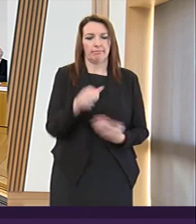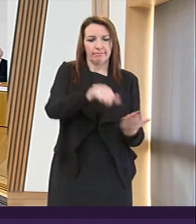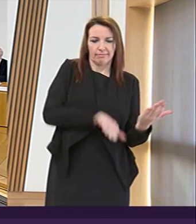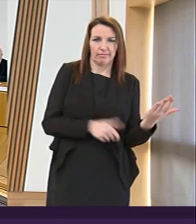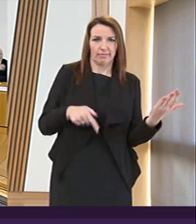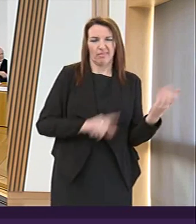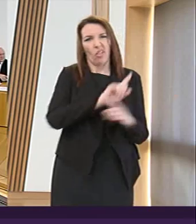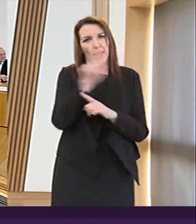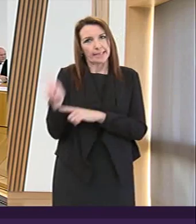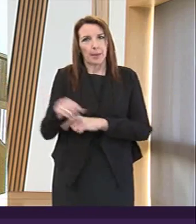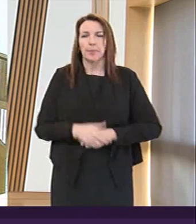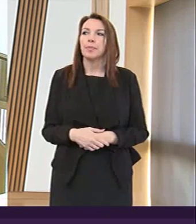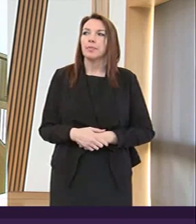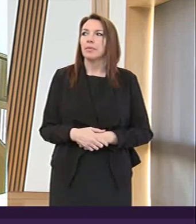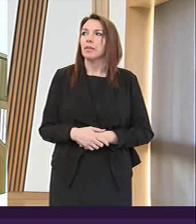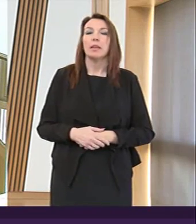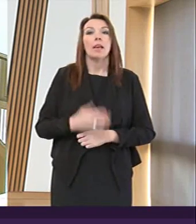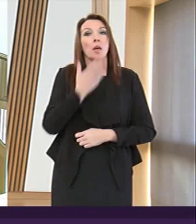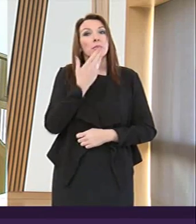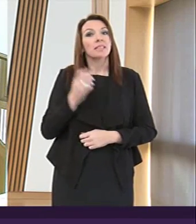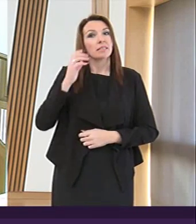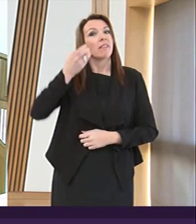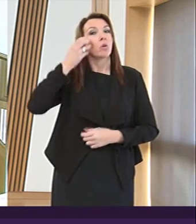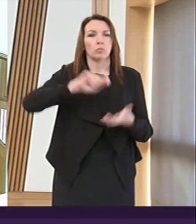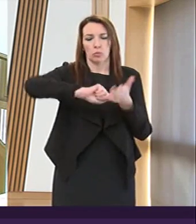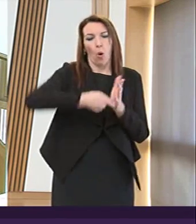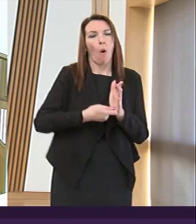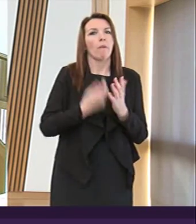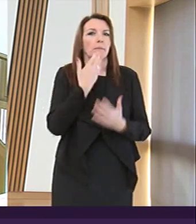As always, I ask members to turn off mobile phones, please.